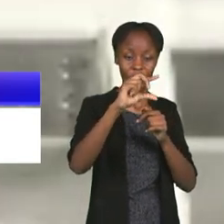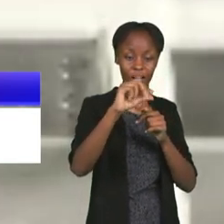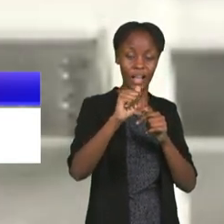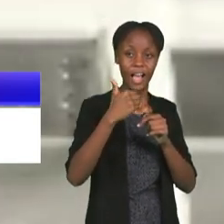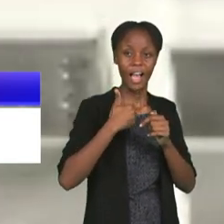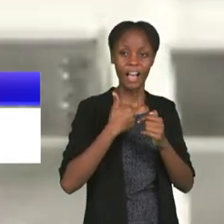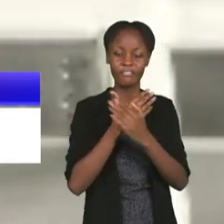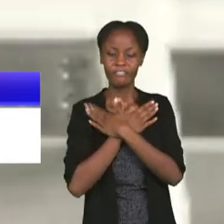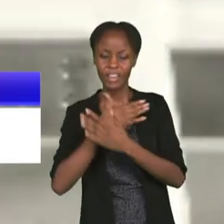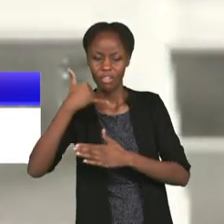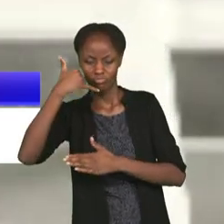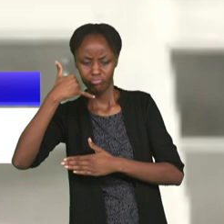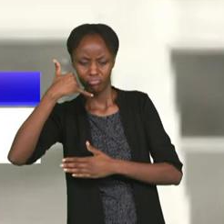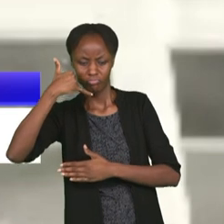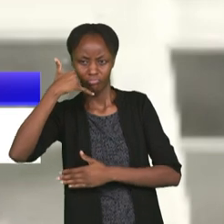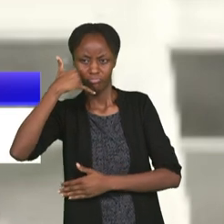the French team about him.